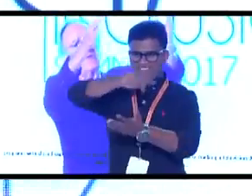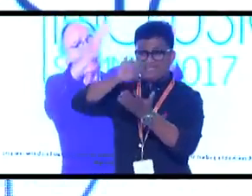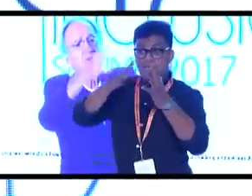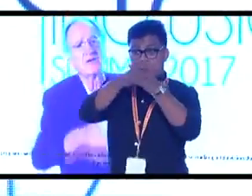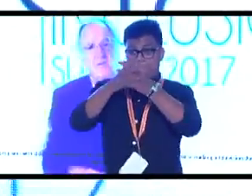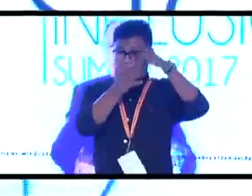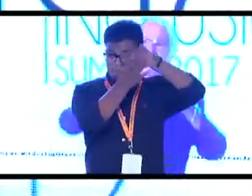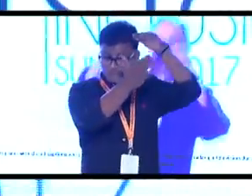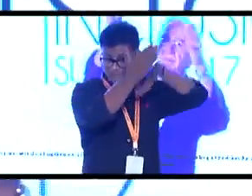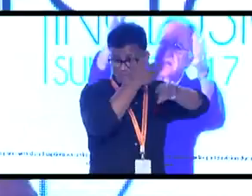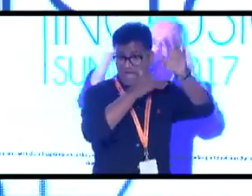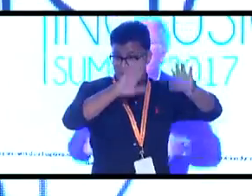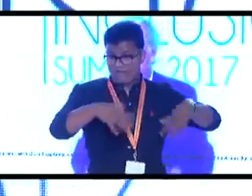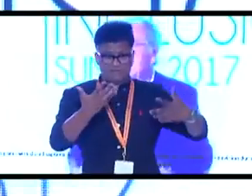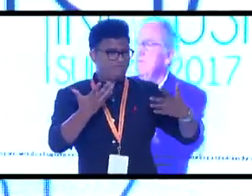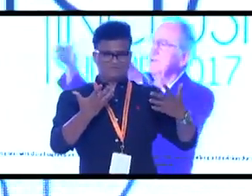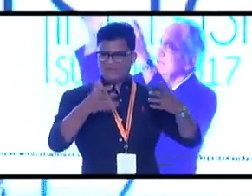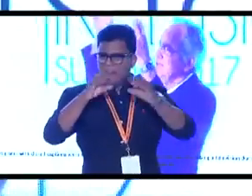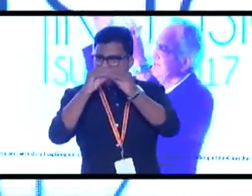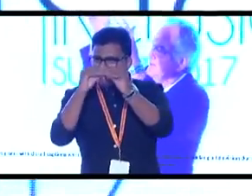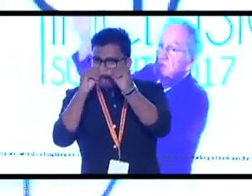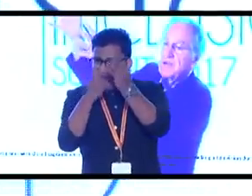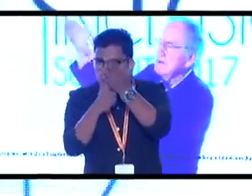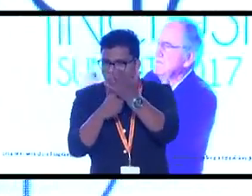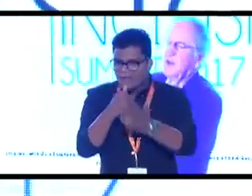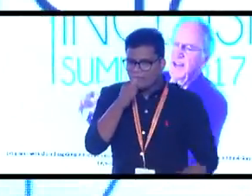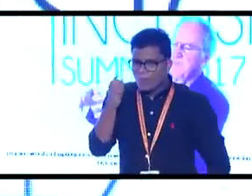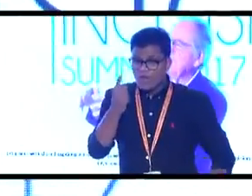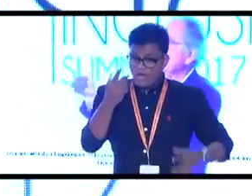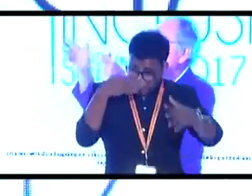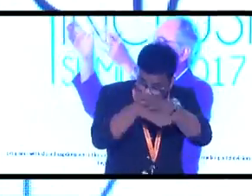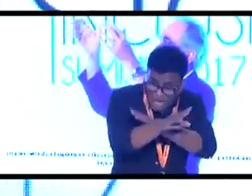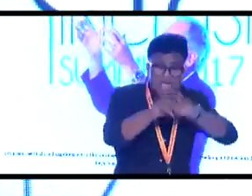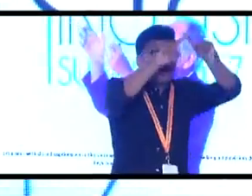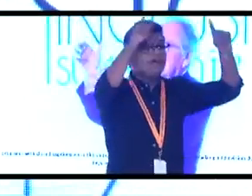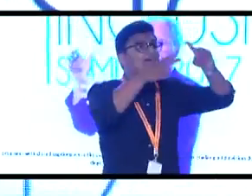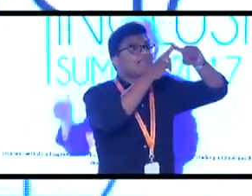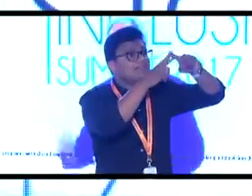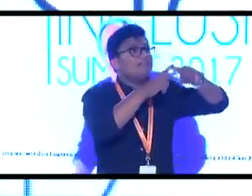another football game and then maybe a basketball game and cricket. No, not much cricket.